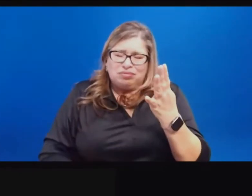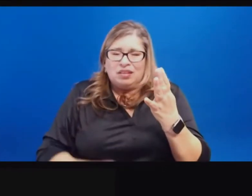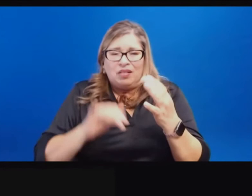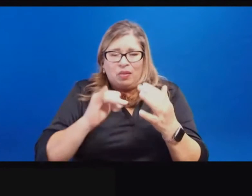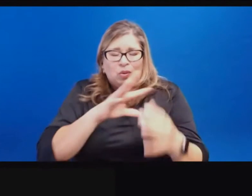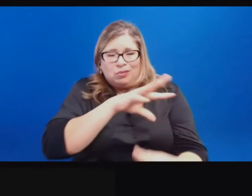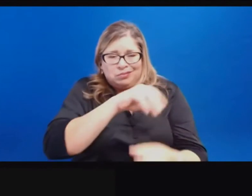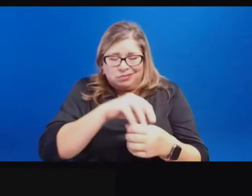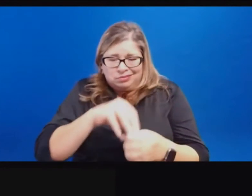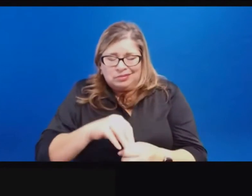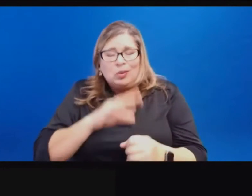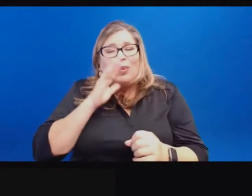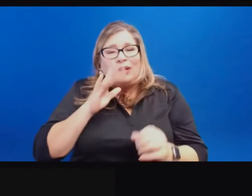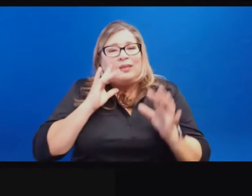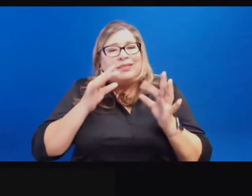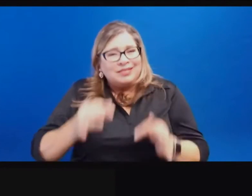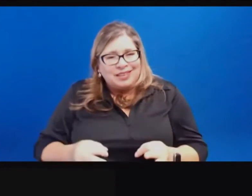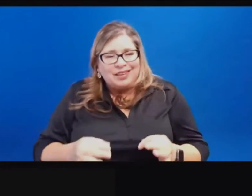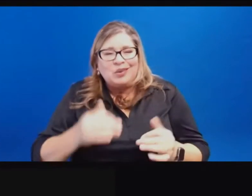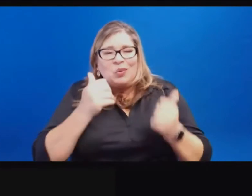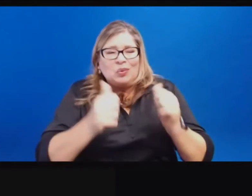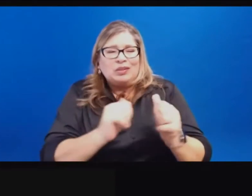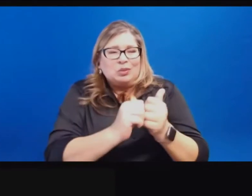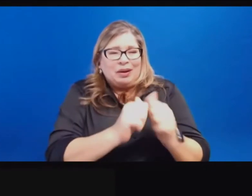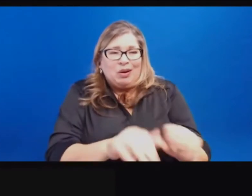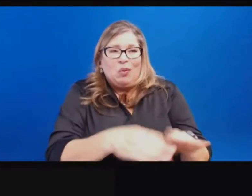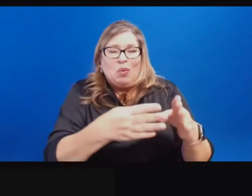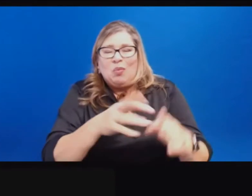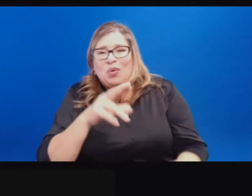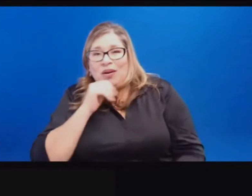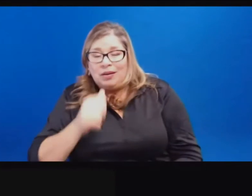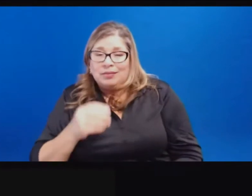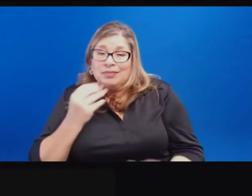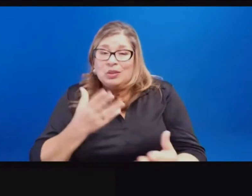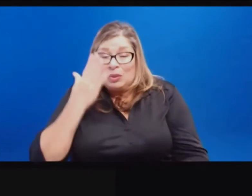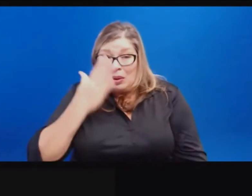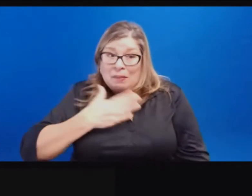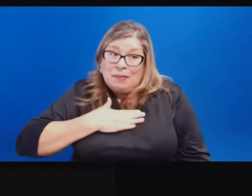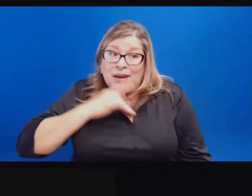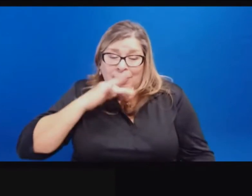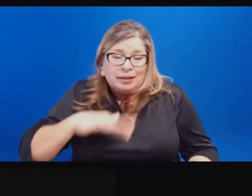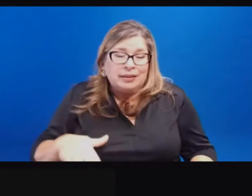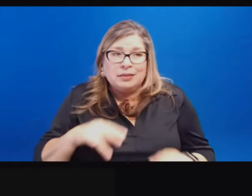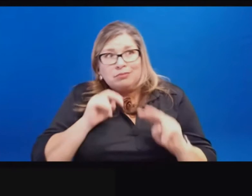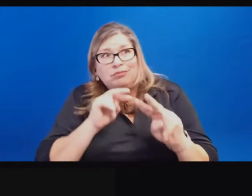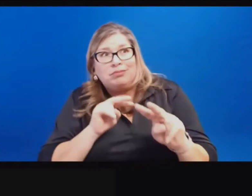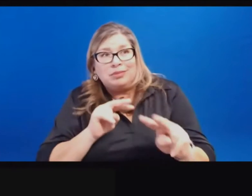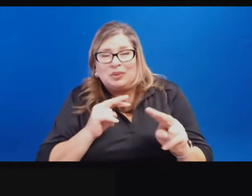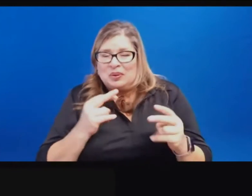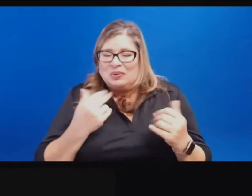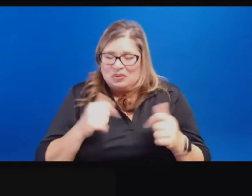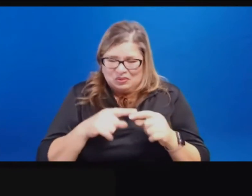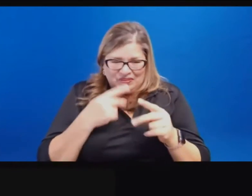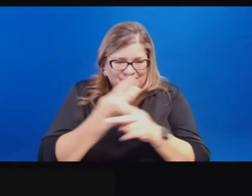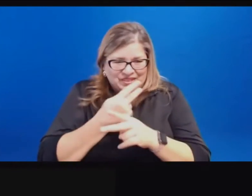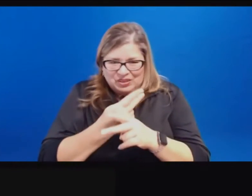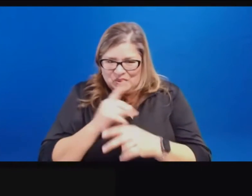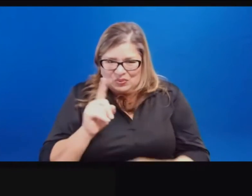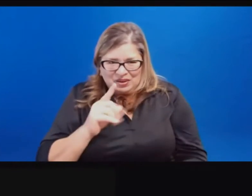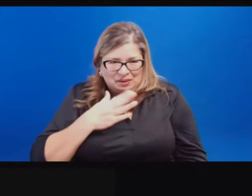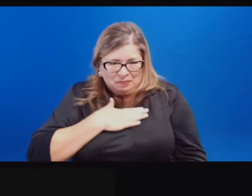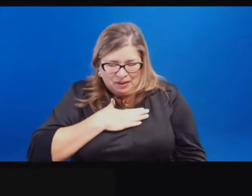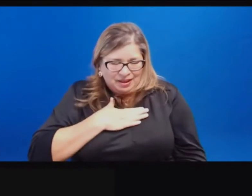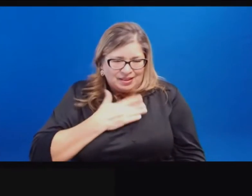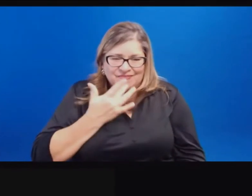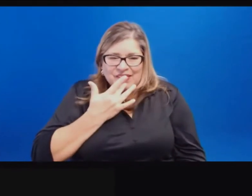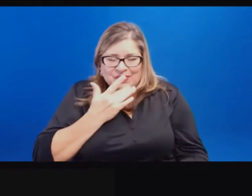those very important activities. I'll tell you that my kids can't wait. They're probably going to go themselves to try to figure out where their favorite